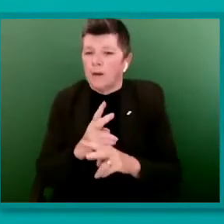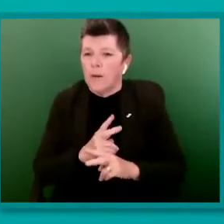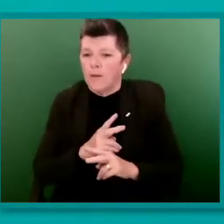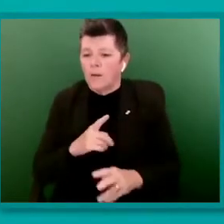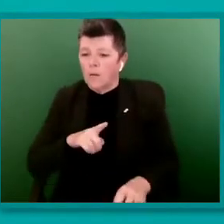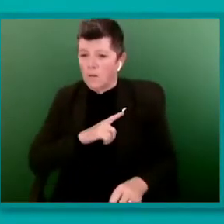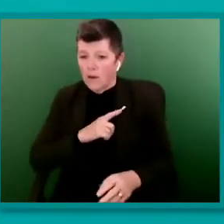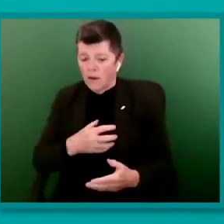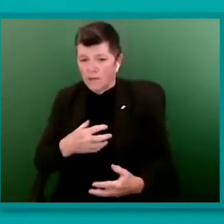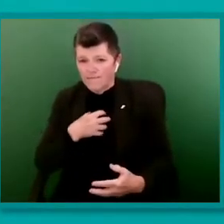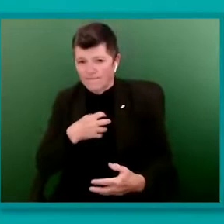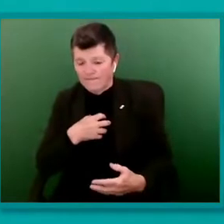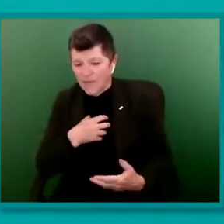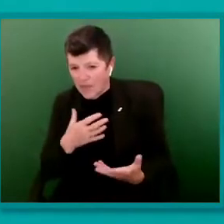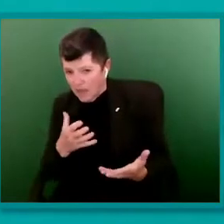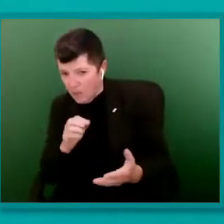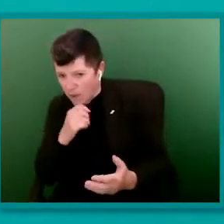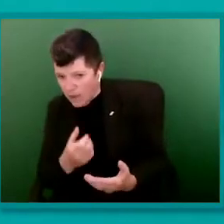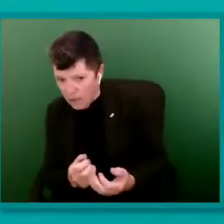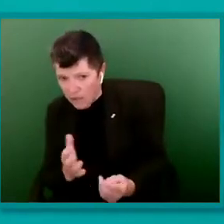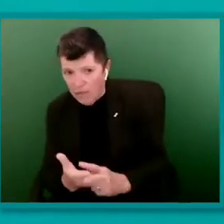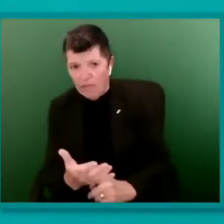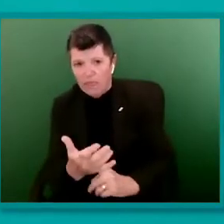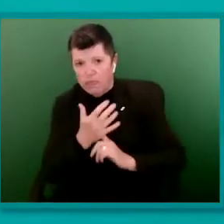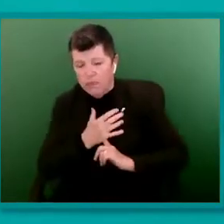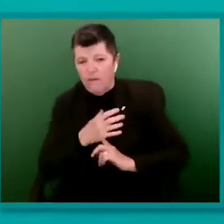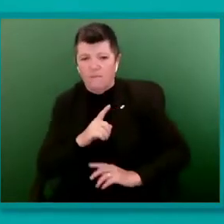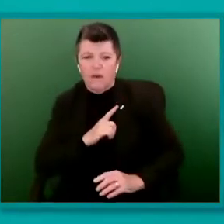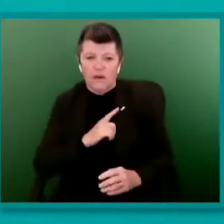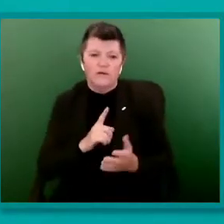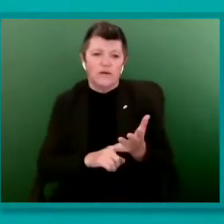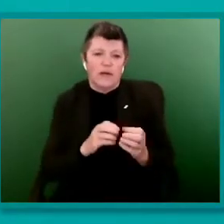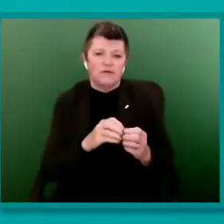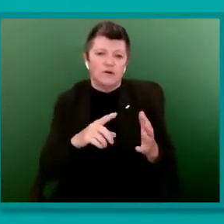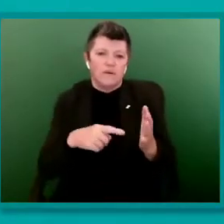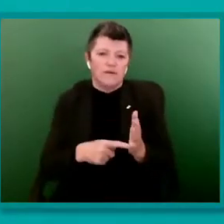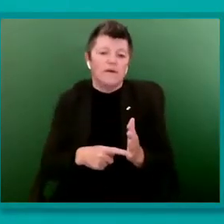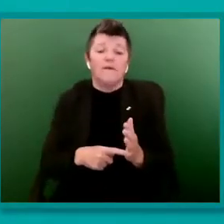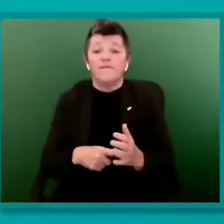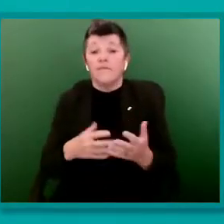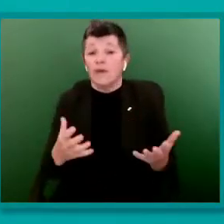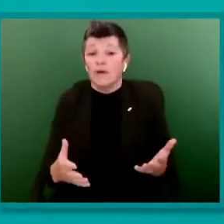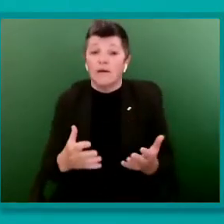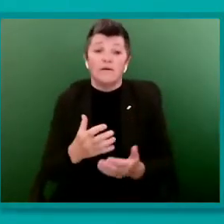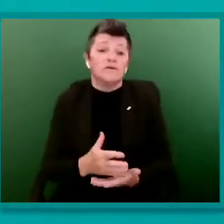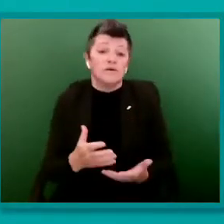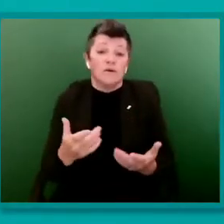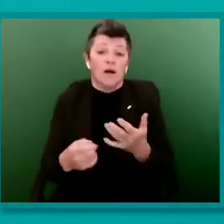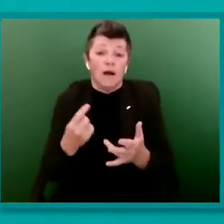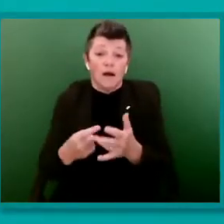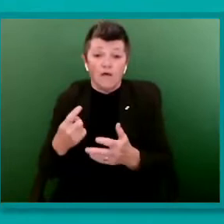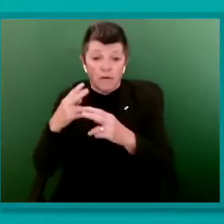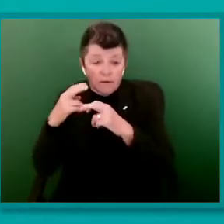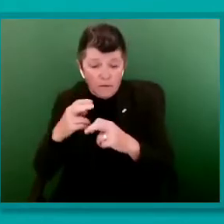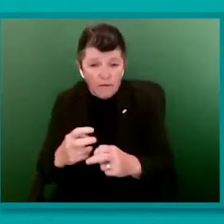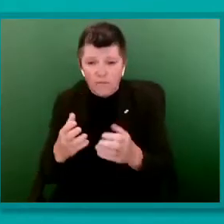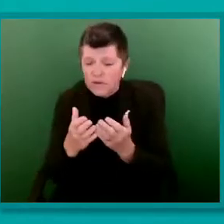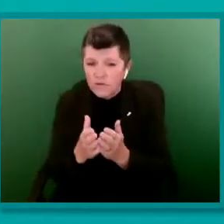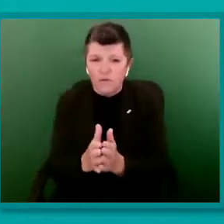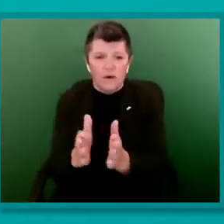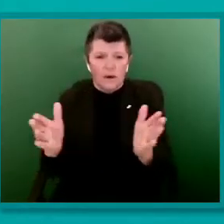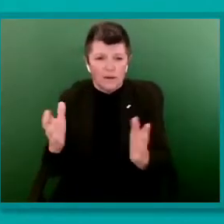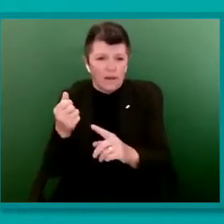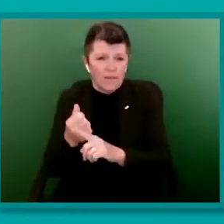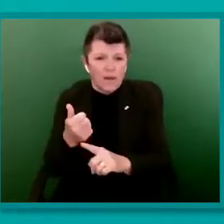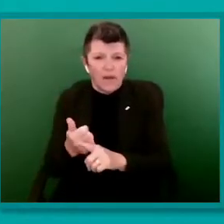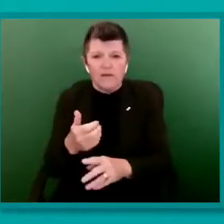The impacts go much wider than this. Pride events which bring our community together have largely been cancelled or